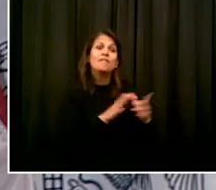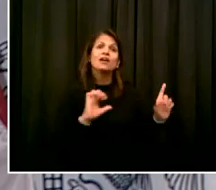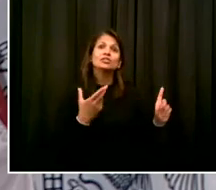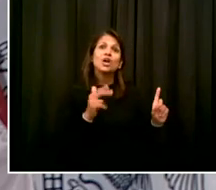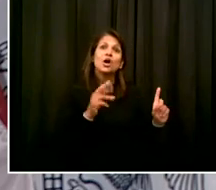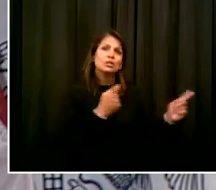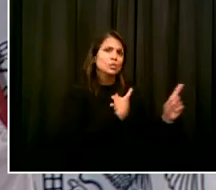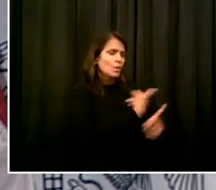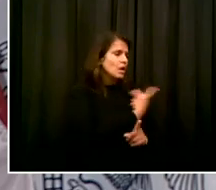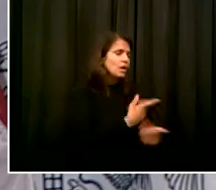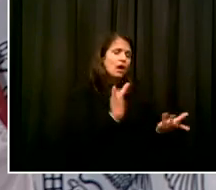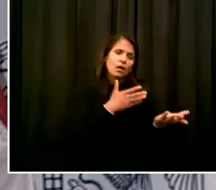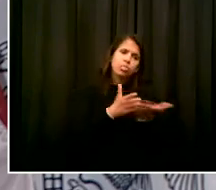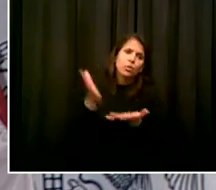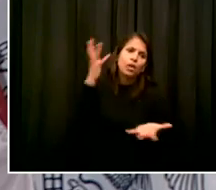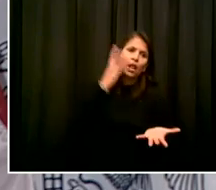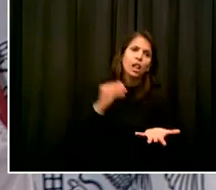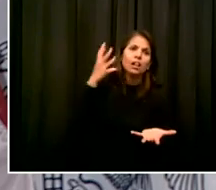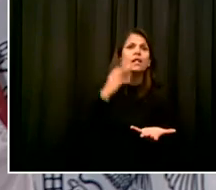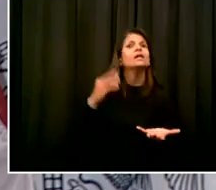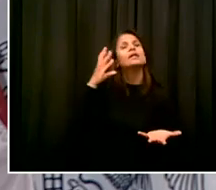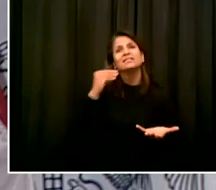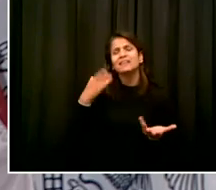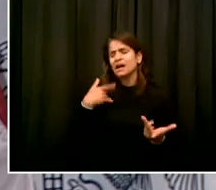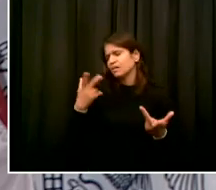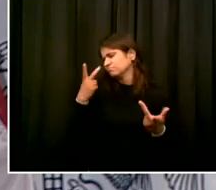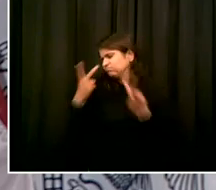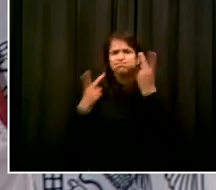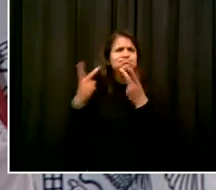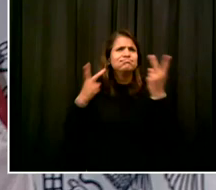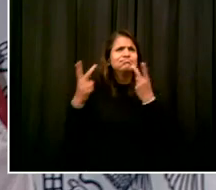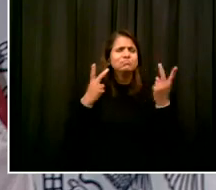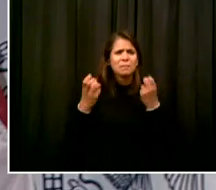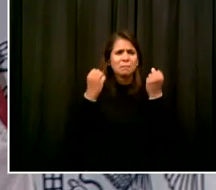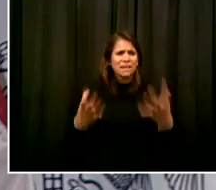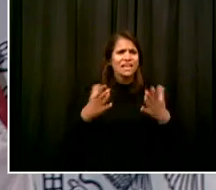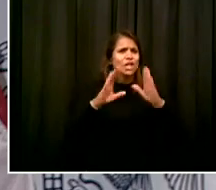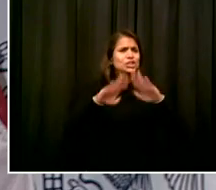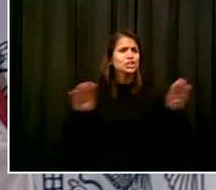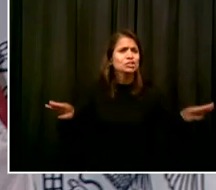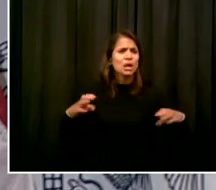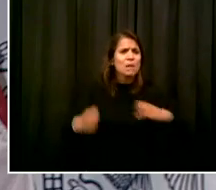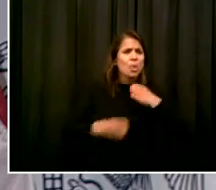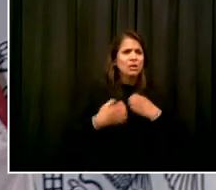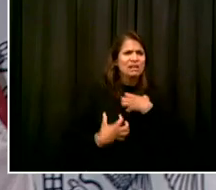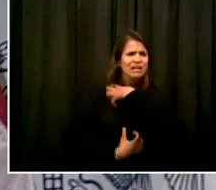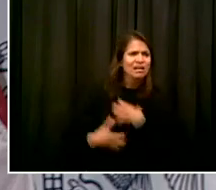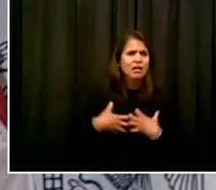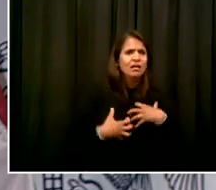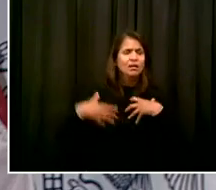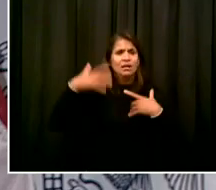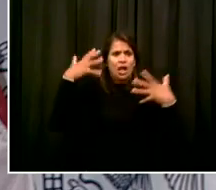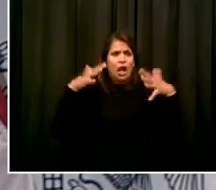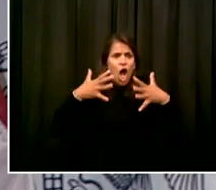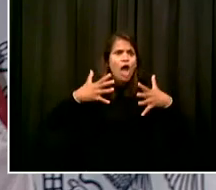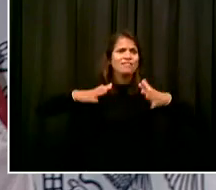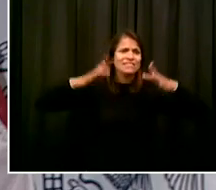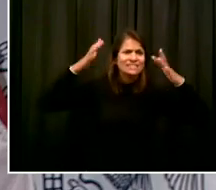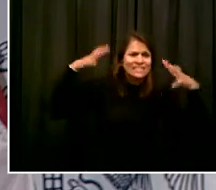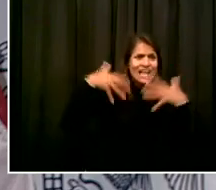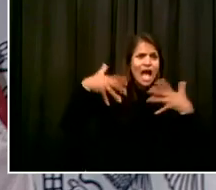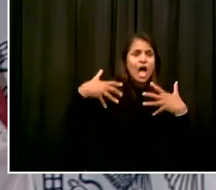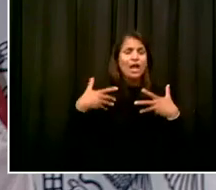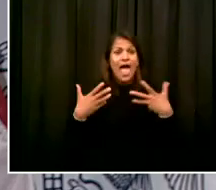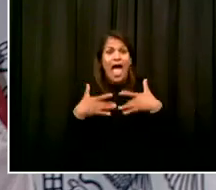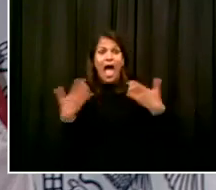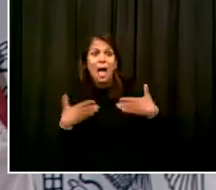you know, when your child is going through a lot, parents, family members can feel it and they want to help and they want to reassure and they want